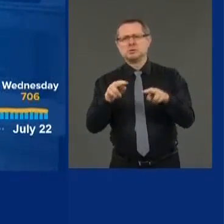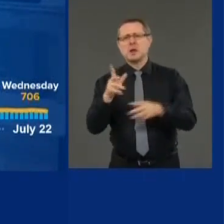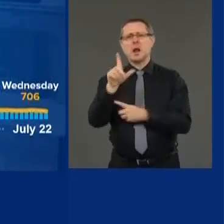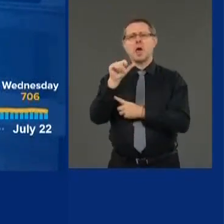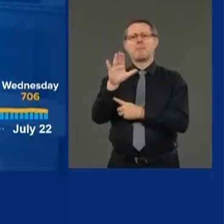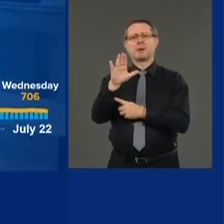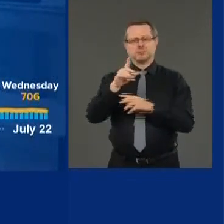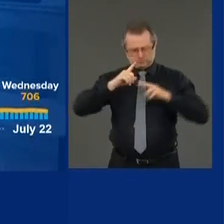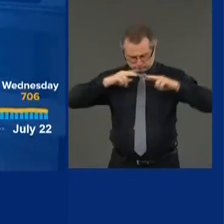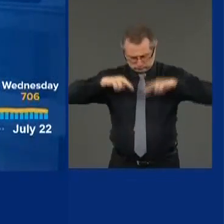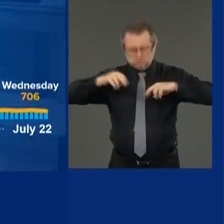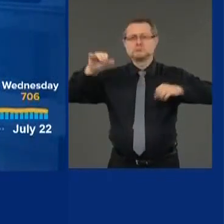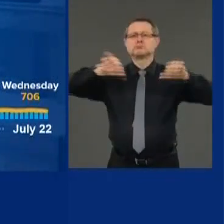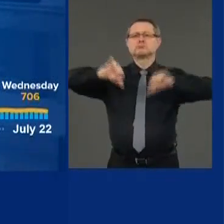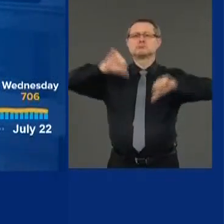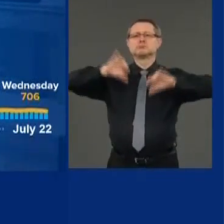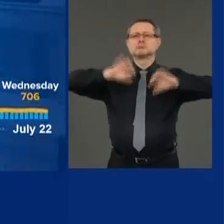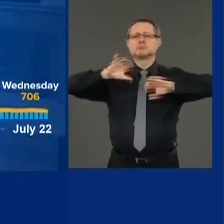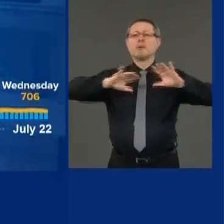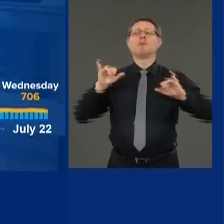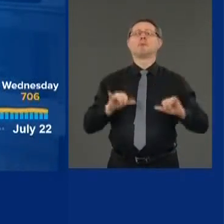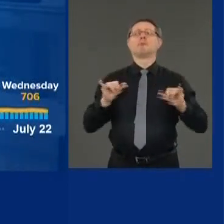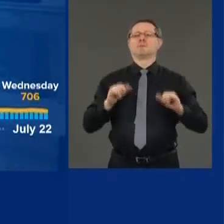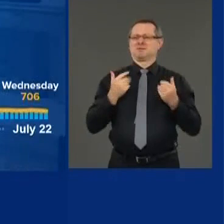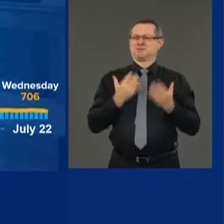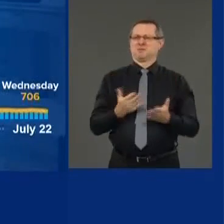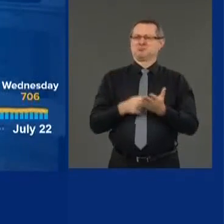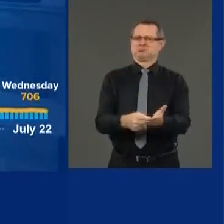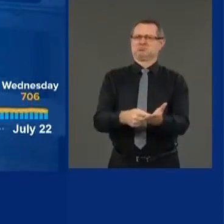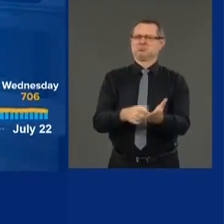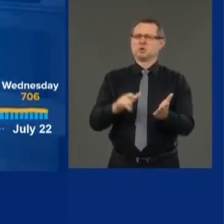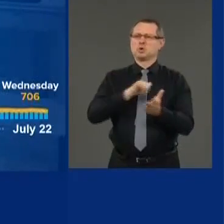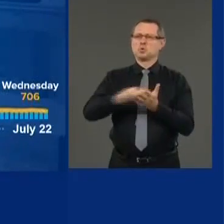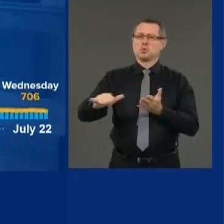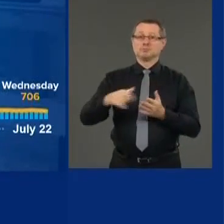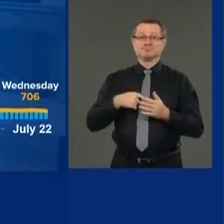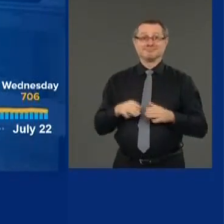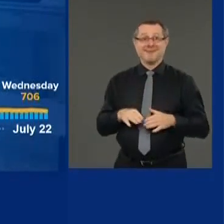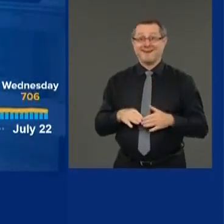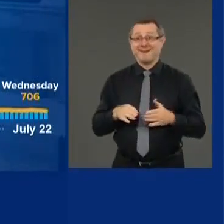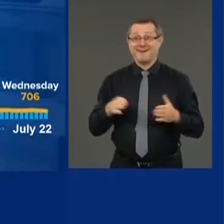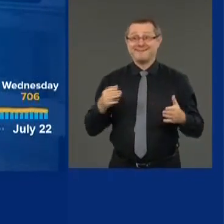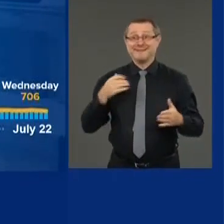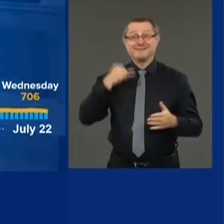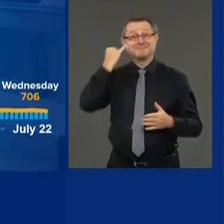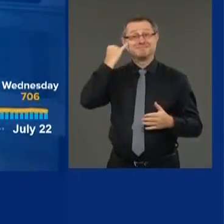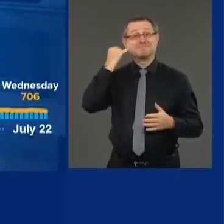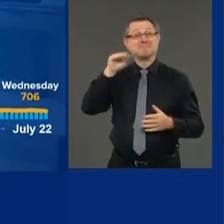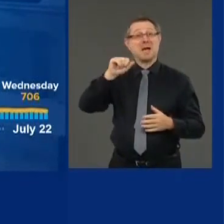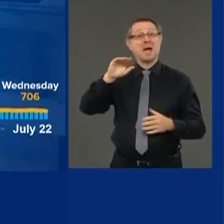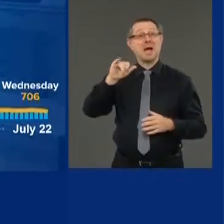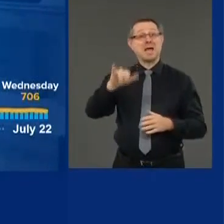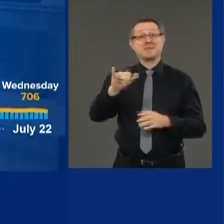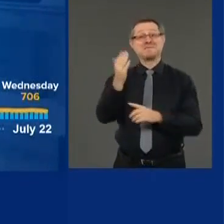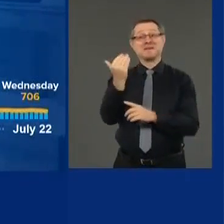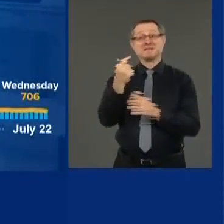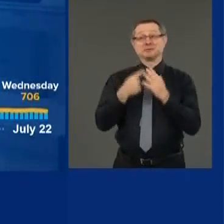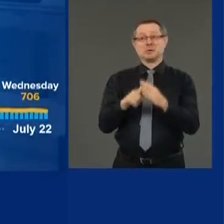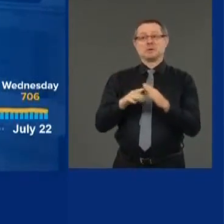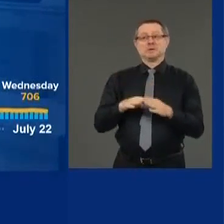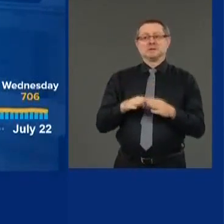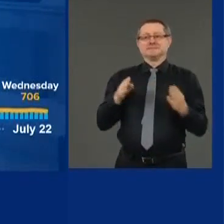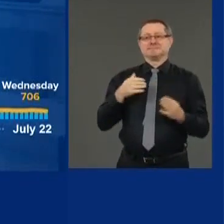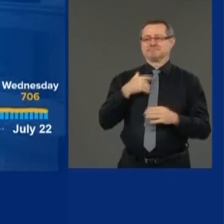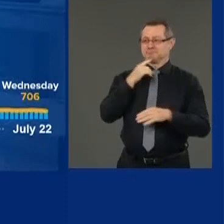began reopening May 15th. I said at that time, we expect the virus